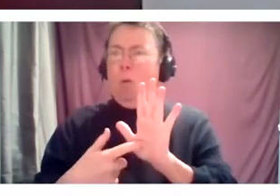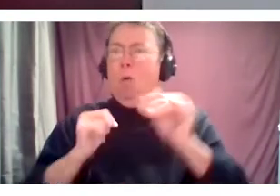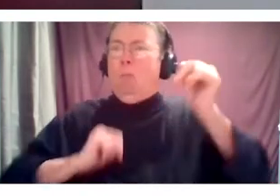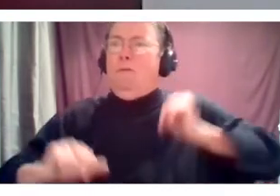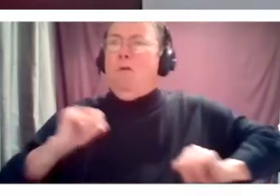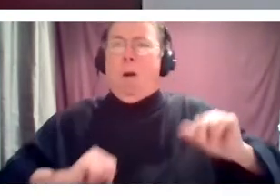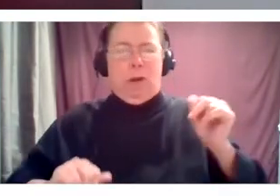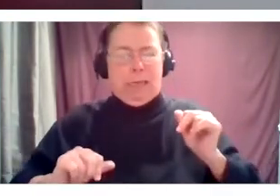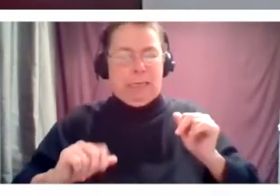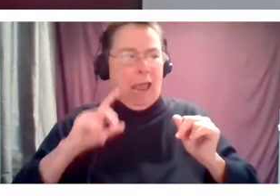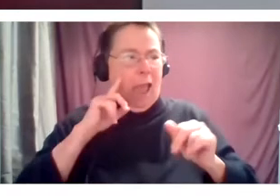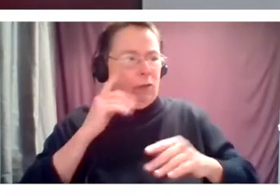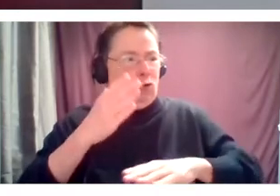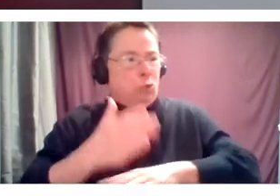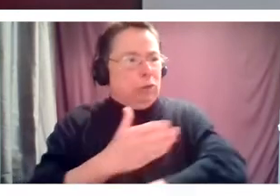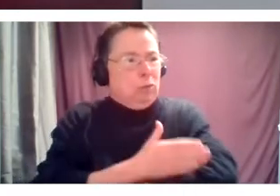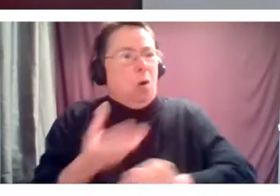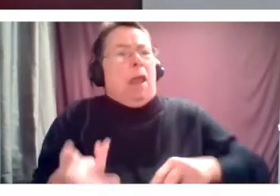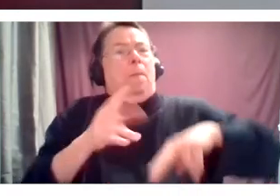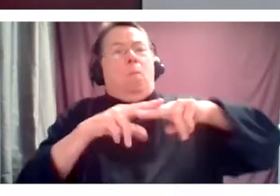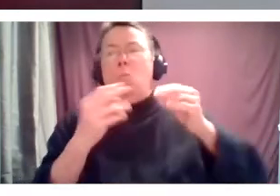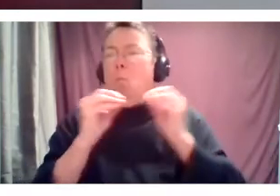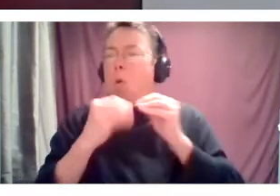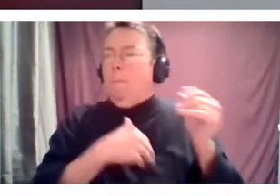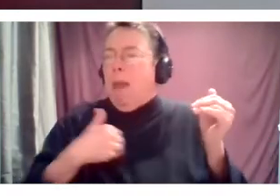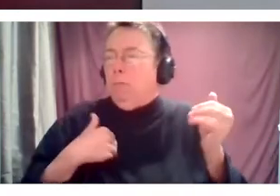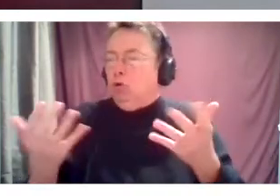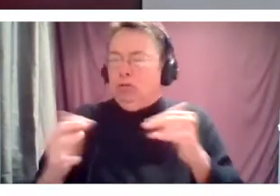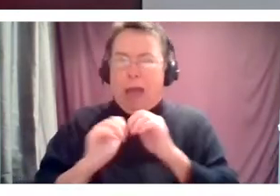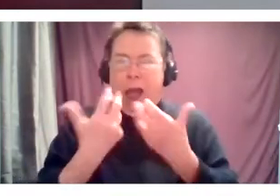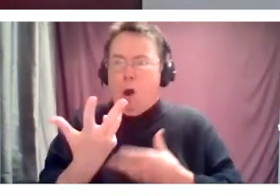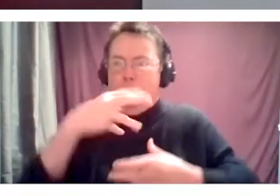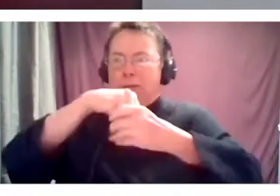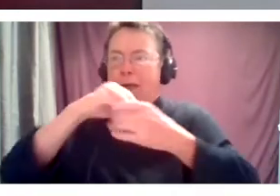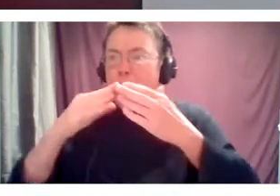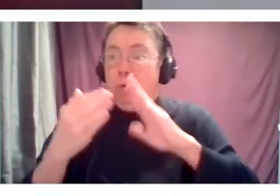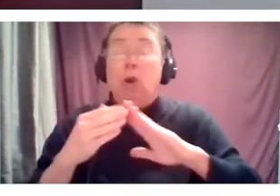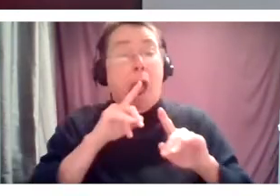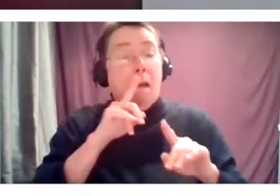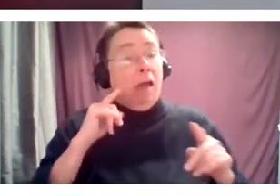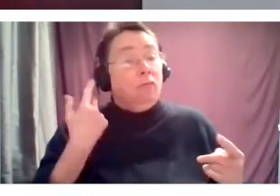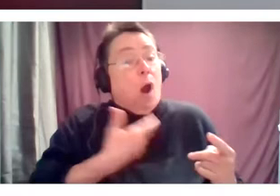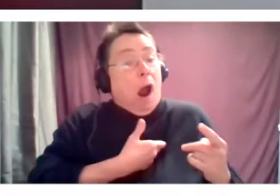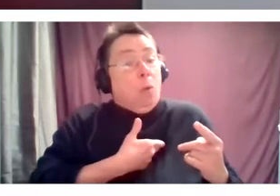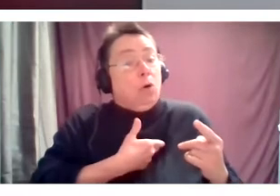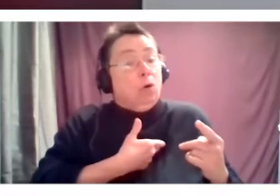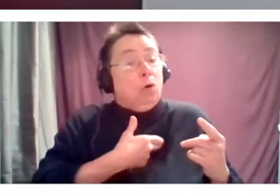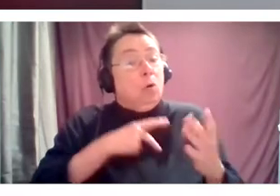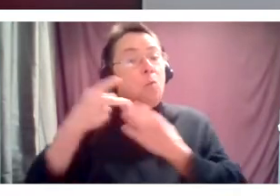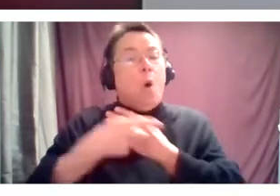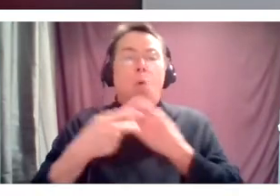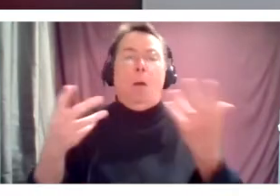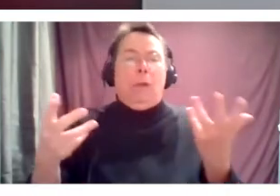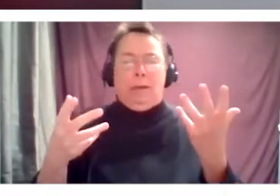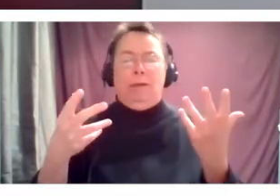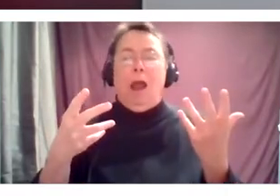membership and to find ways to be engaged in the community. For us particularly, we have a very different